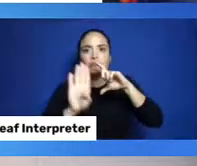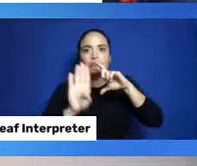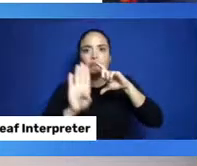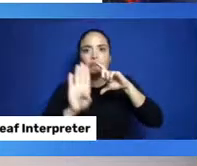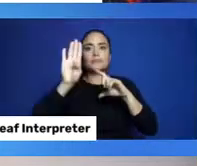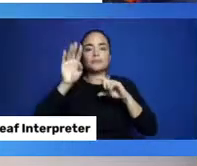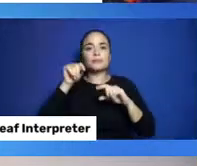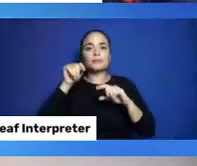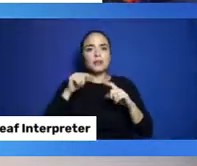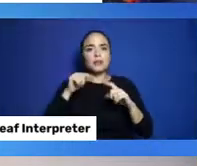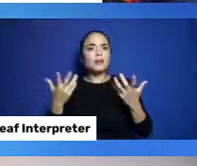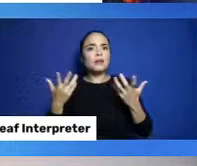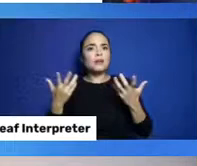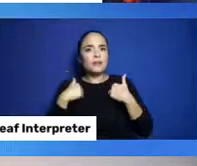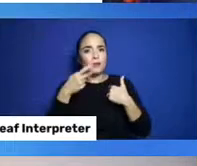triangle.